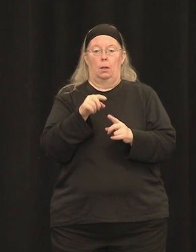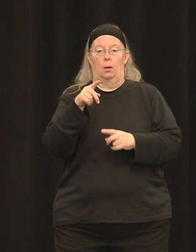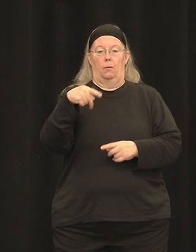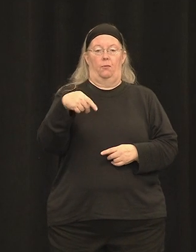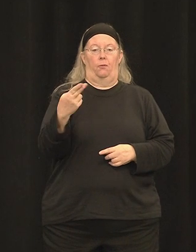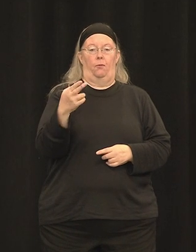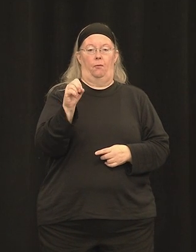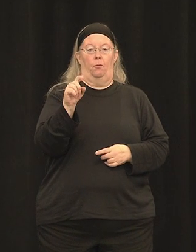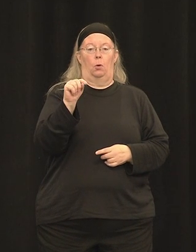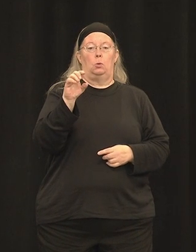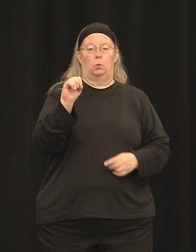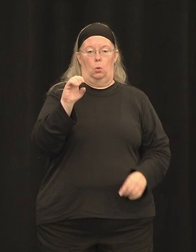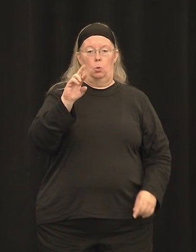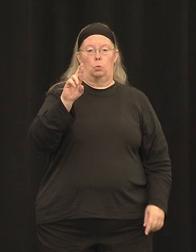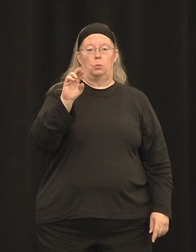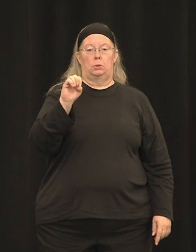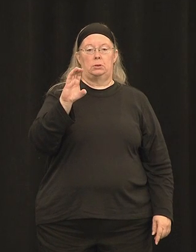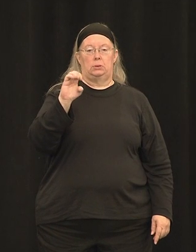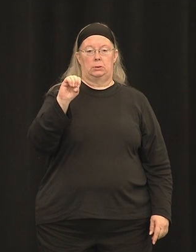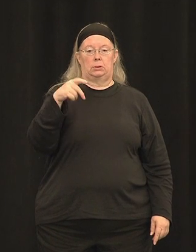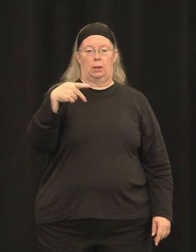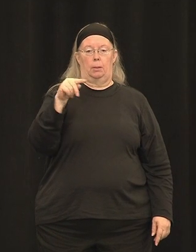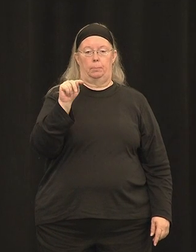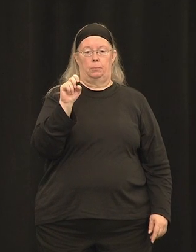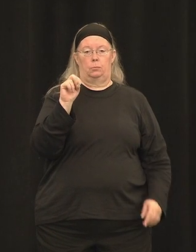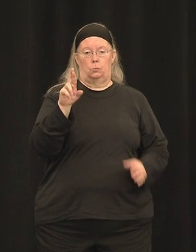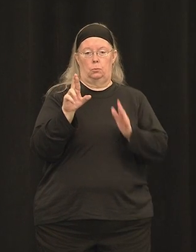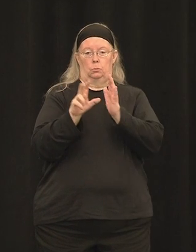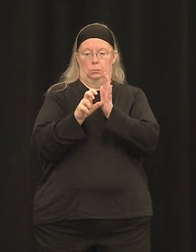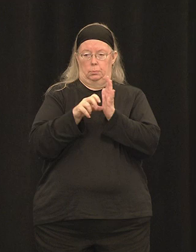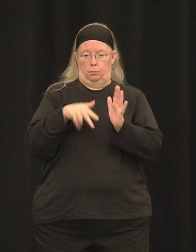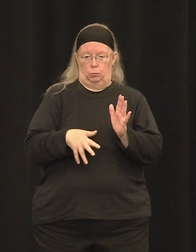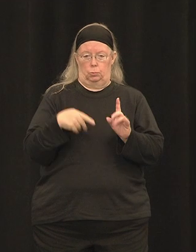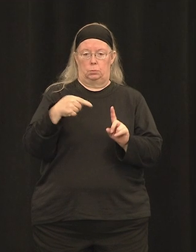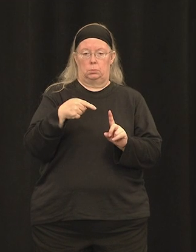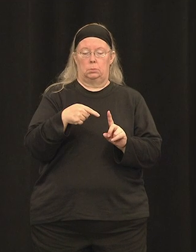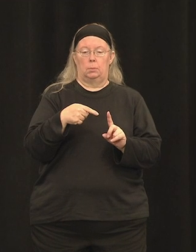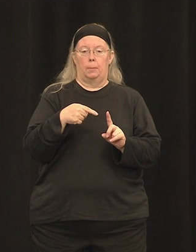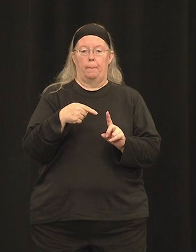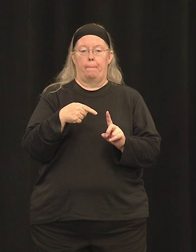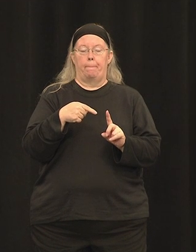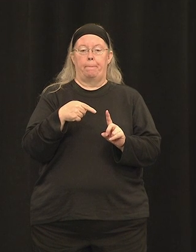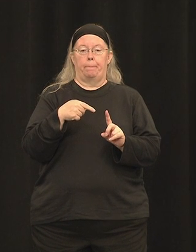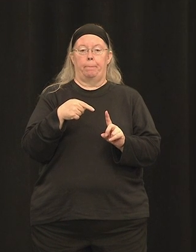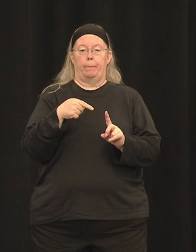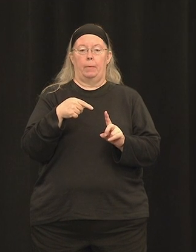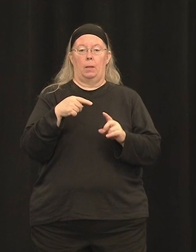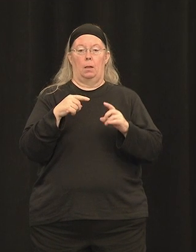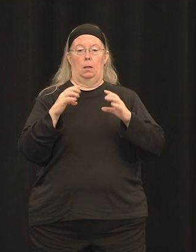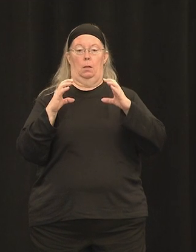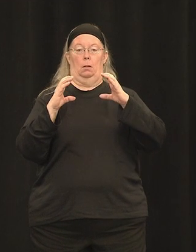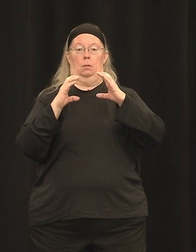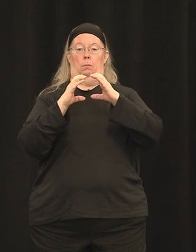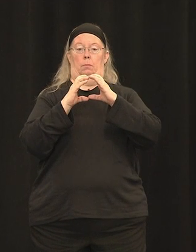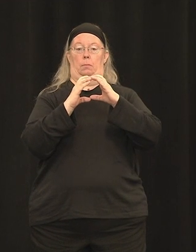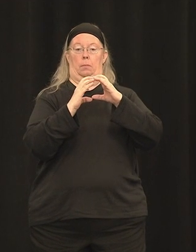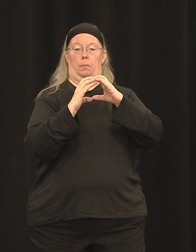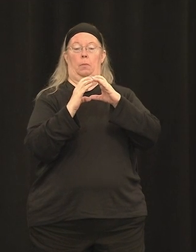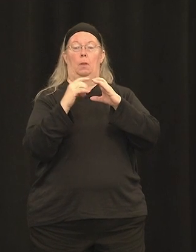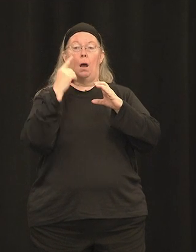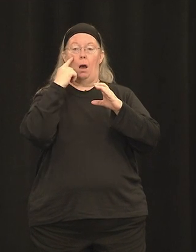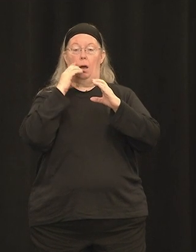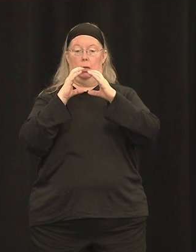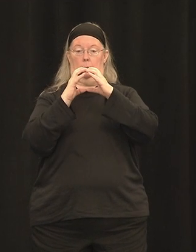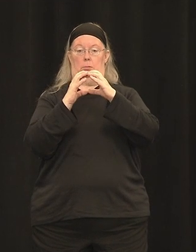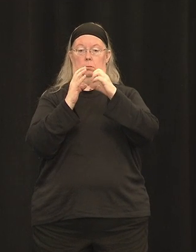of Usher syndrome. What you're looking at on this slide is a cross section of the human eyeball on the left. And at the very